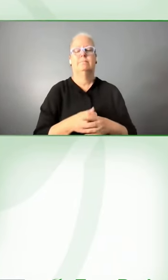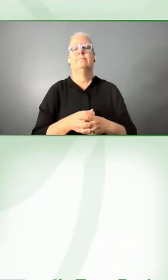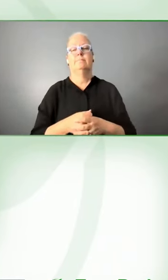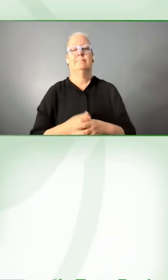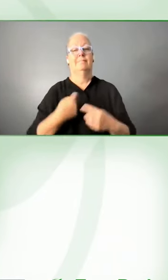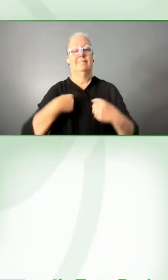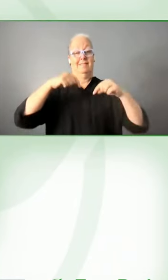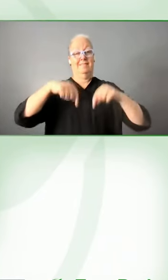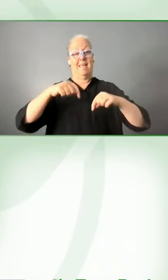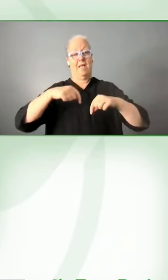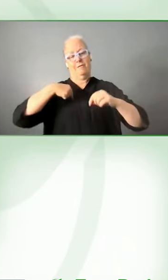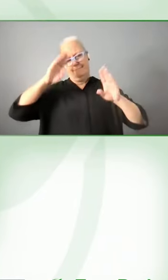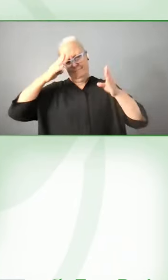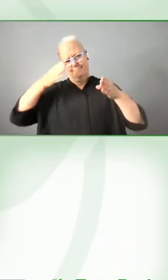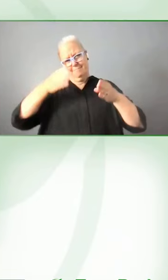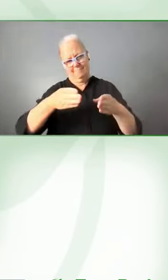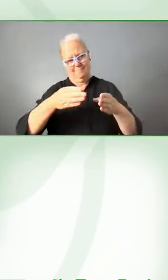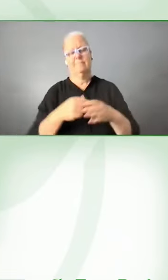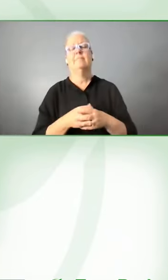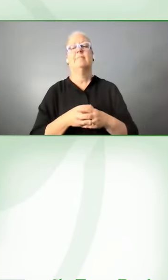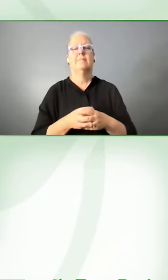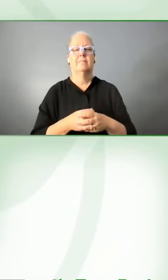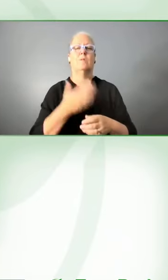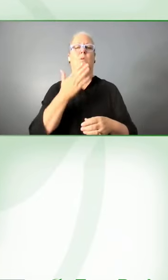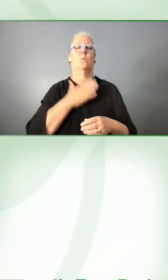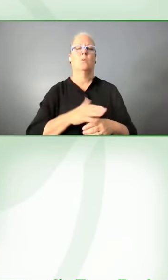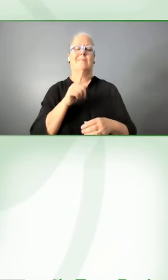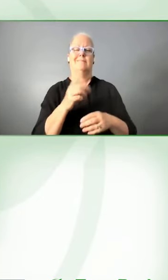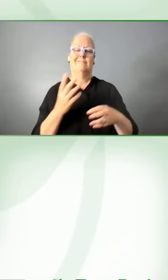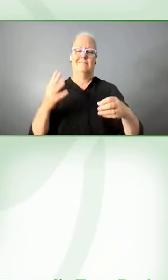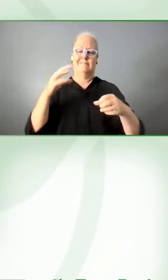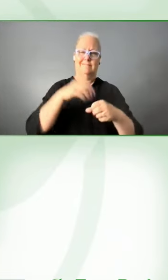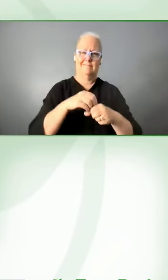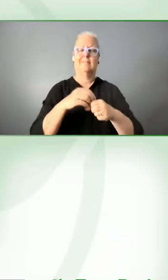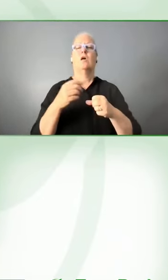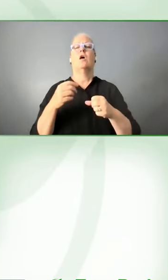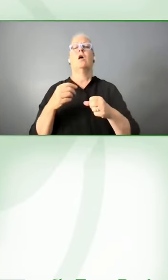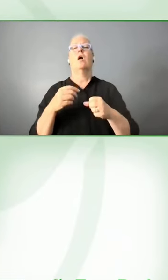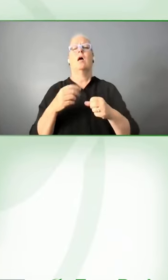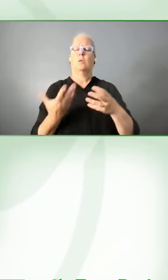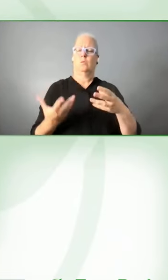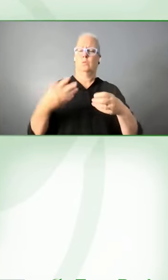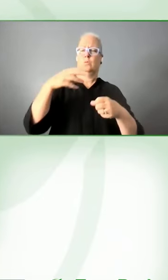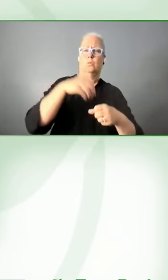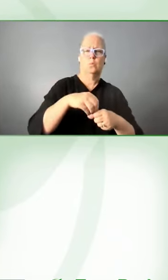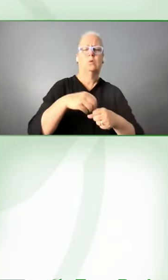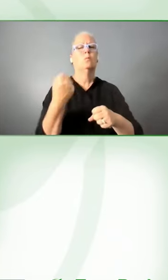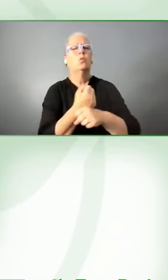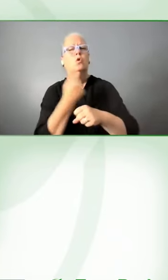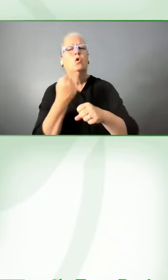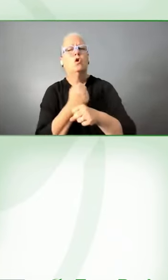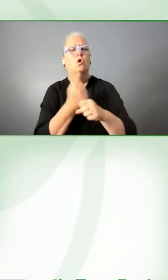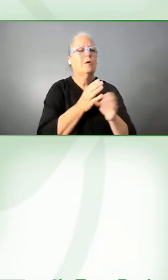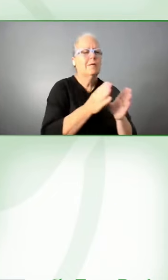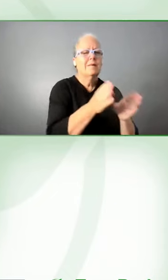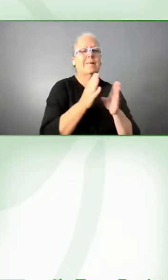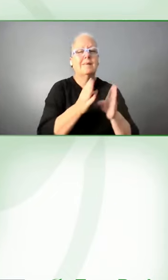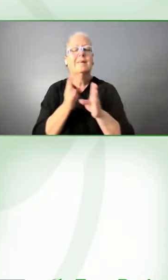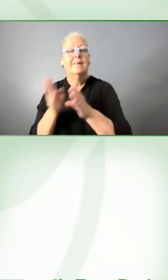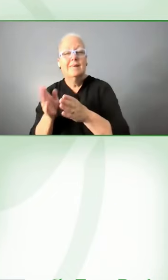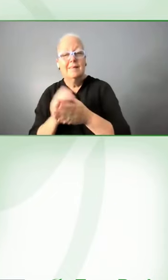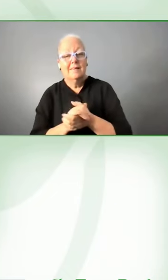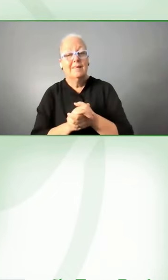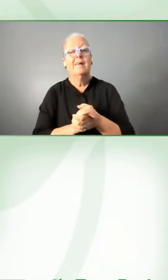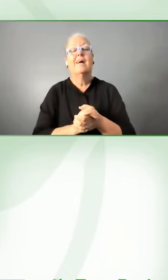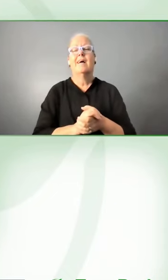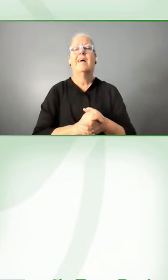embedding inclusive practices across the organization it makes me really proud when people don't have to come to the